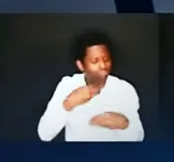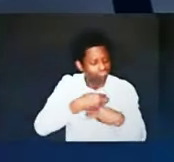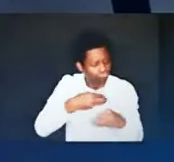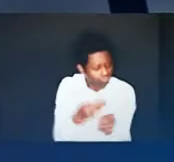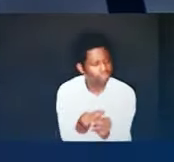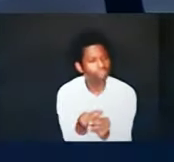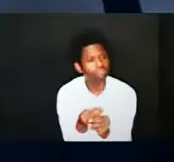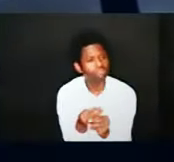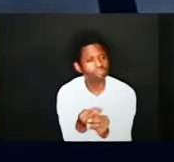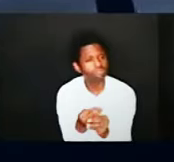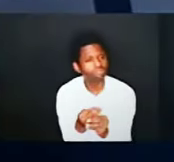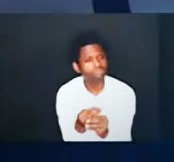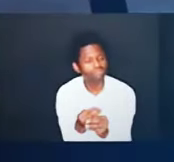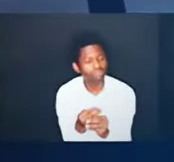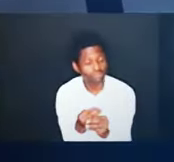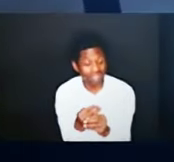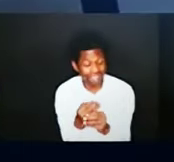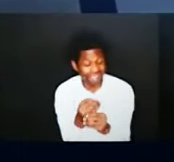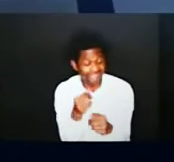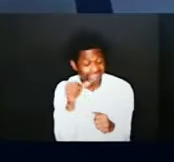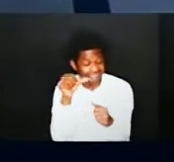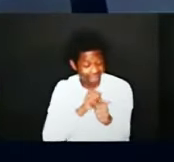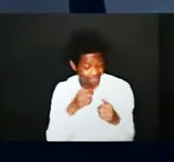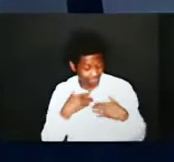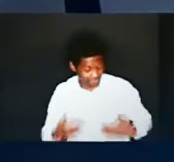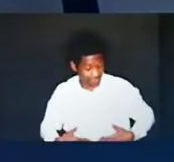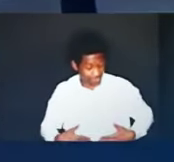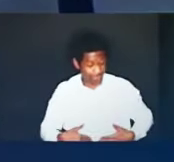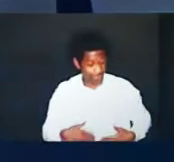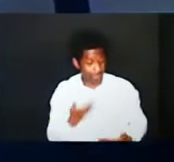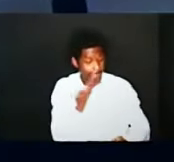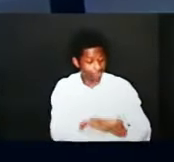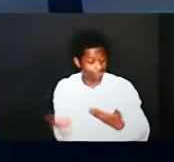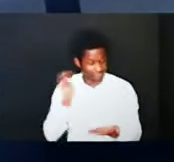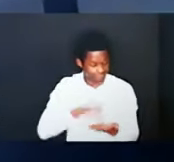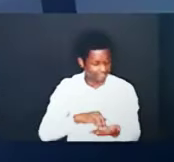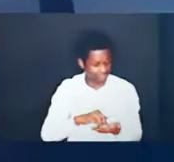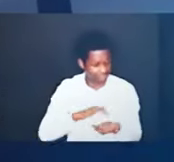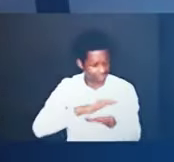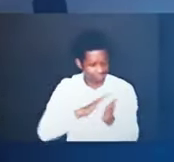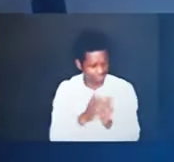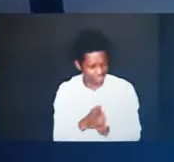born again believer is a masterpiece of God